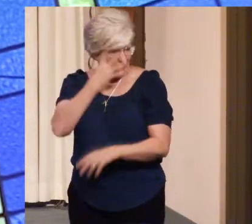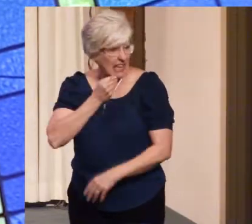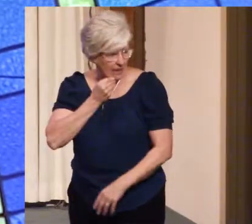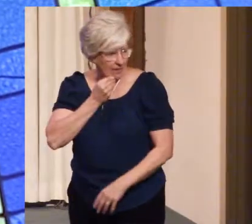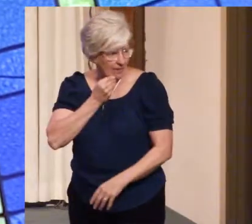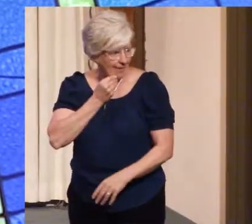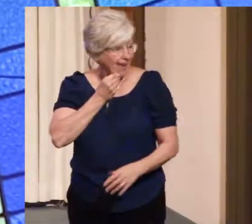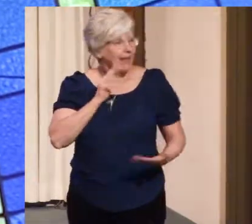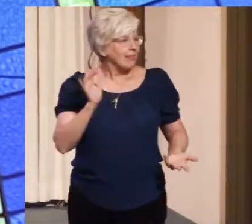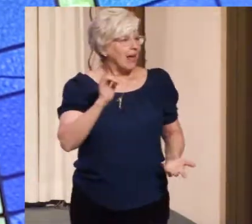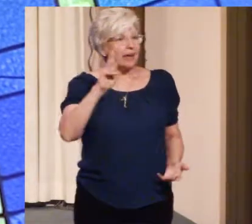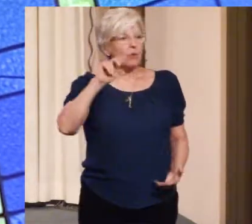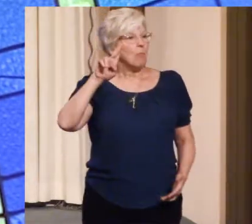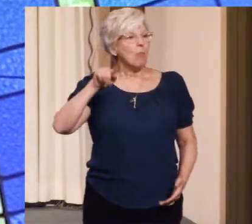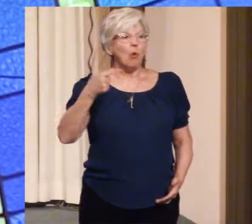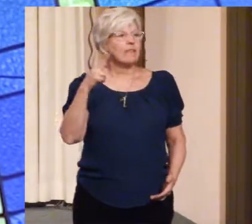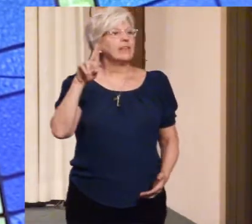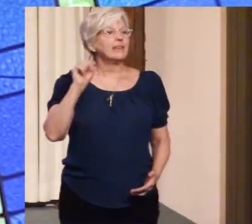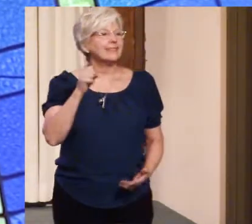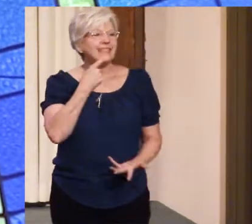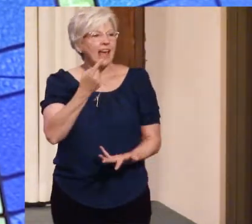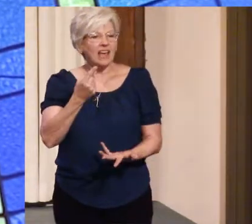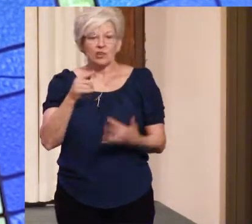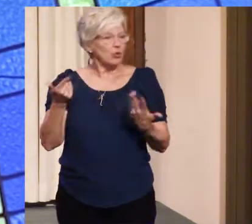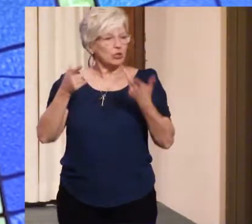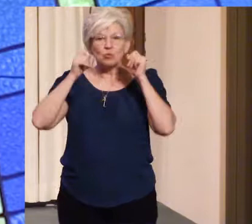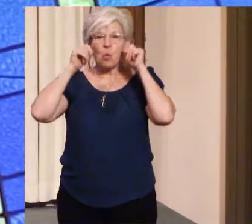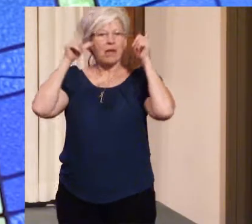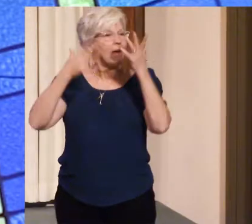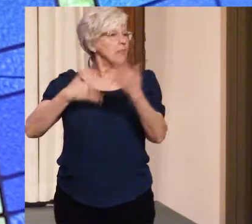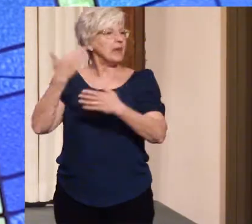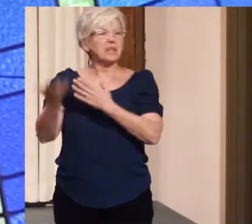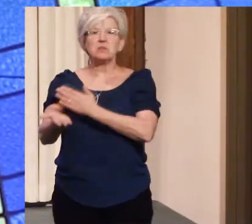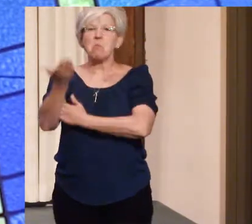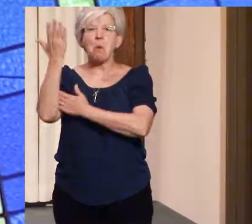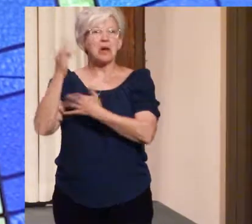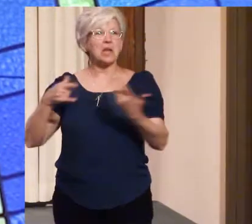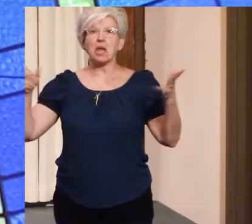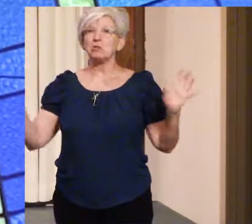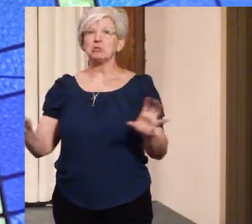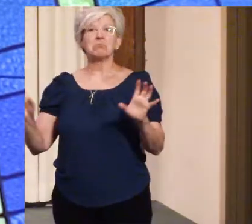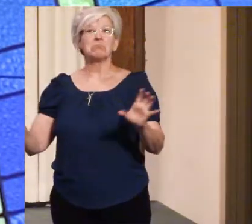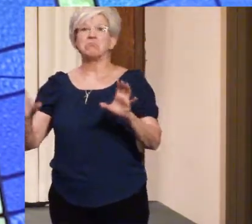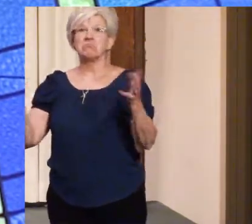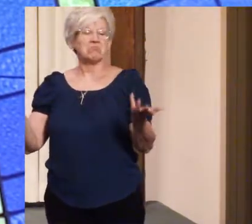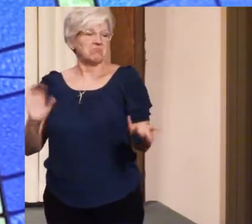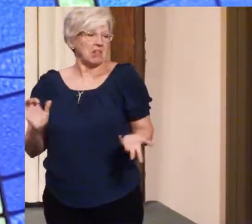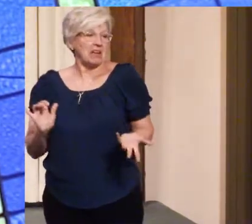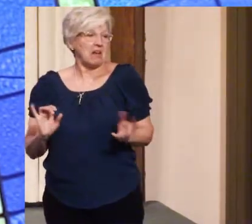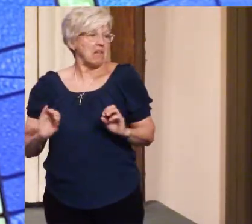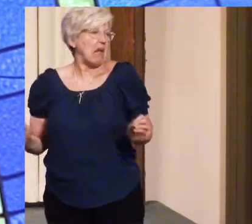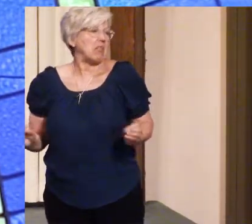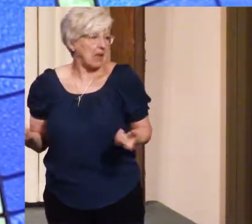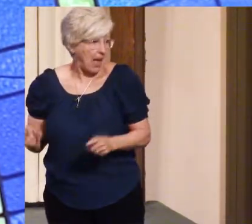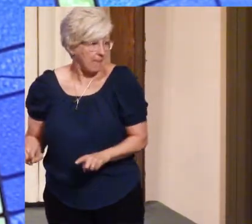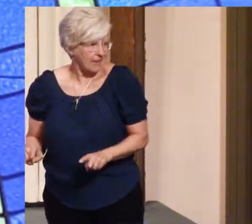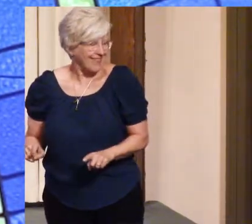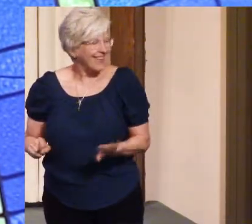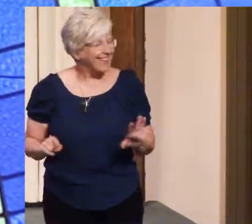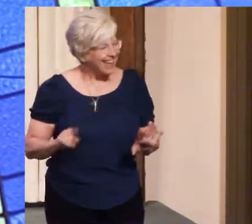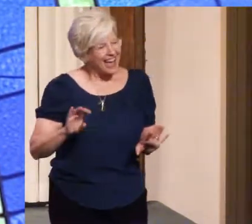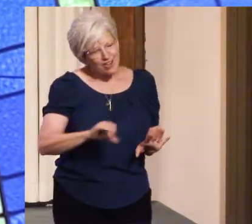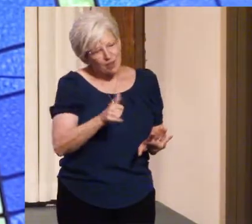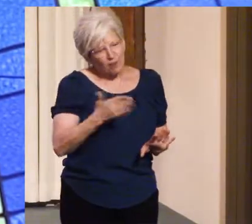you'll wake up in your bed, and it'll be as if nothing happened. You'll go on as if before. But another thing he says in that scene that I think